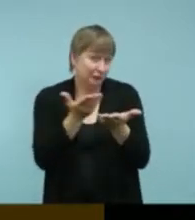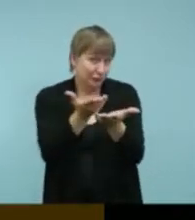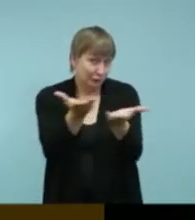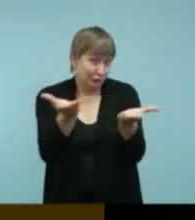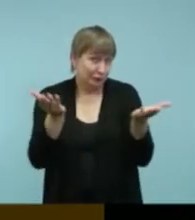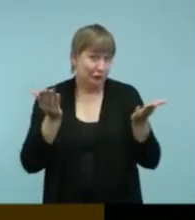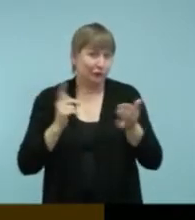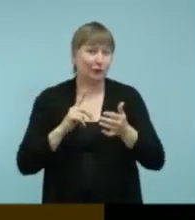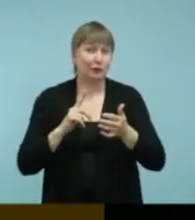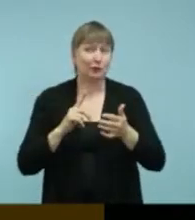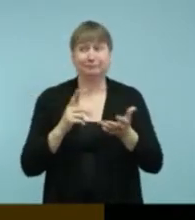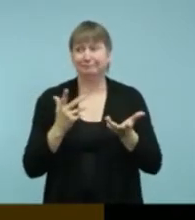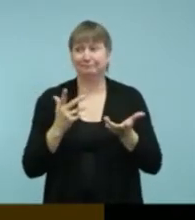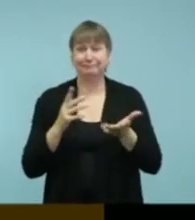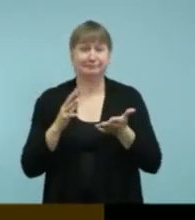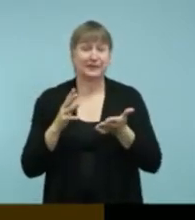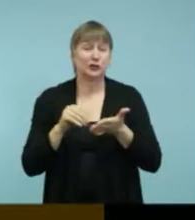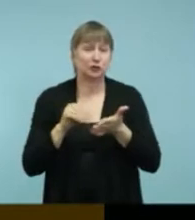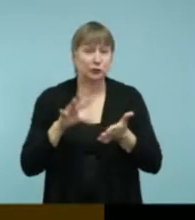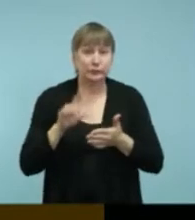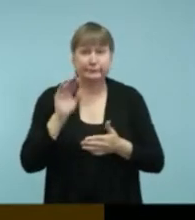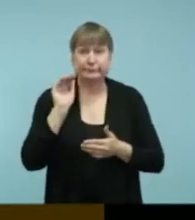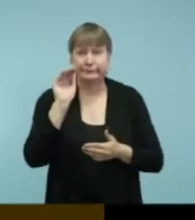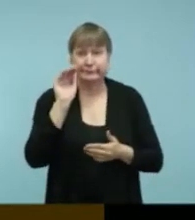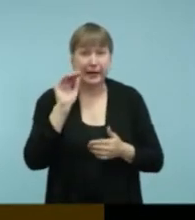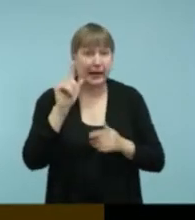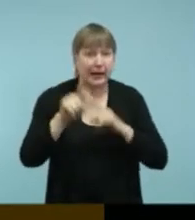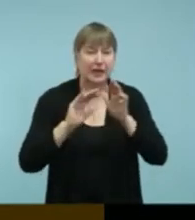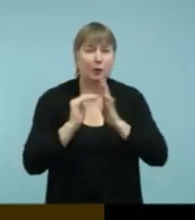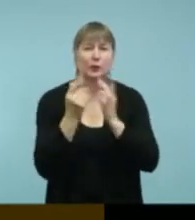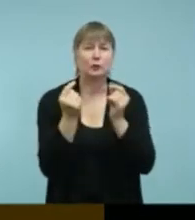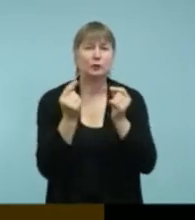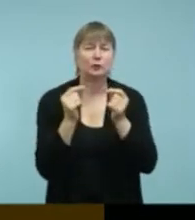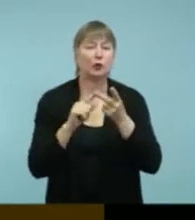about ways to wake up in the morning. So next slide.